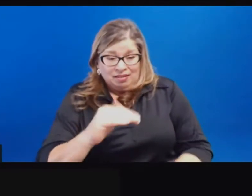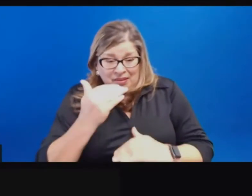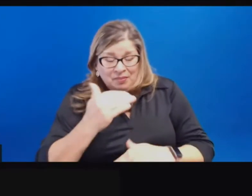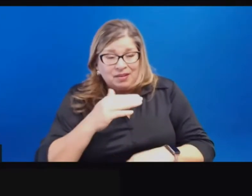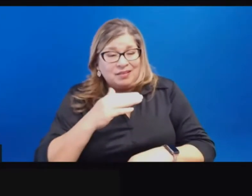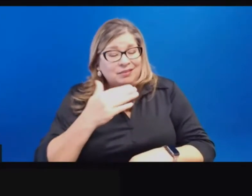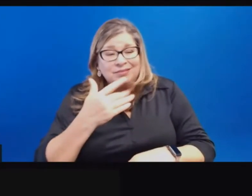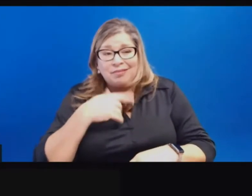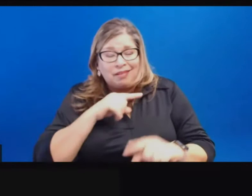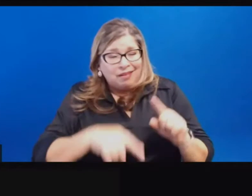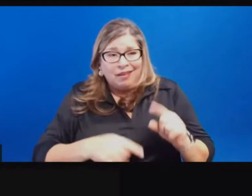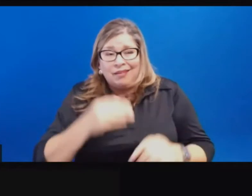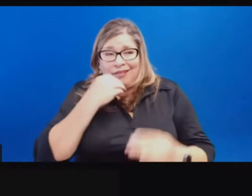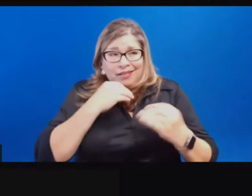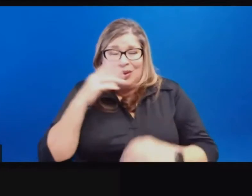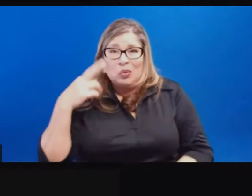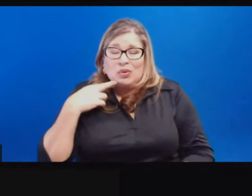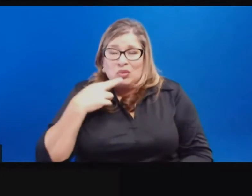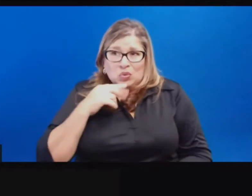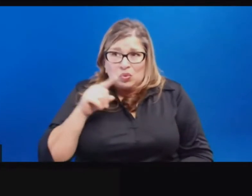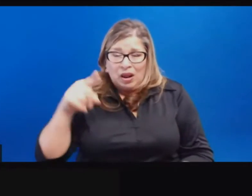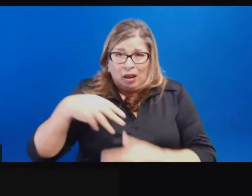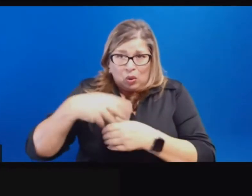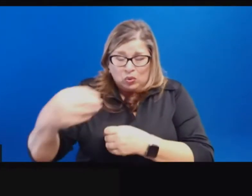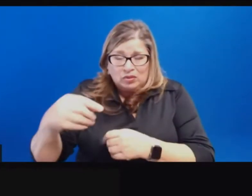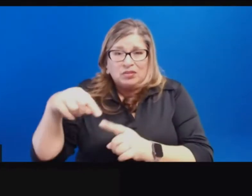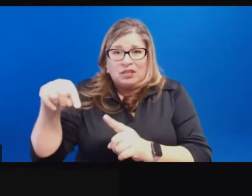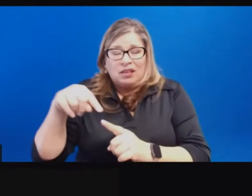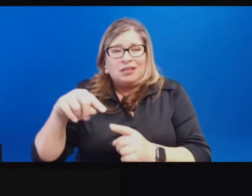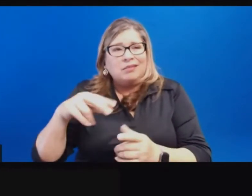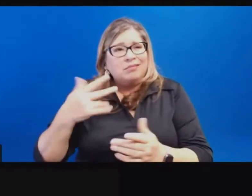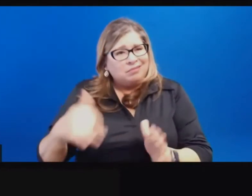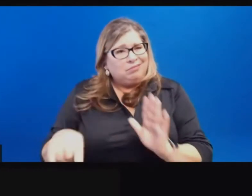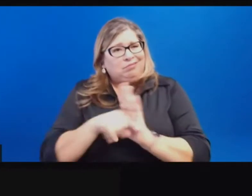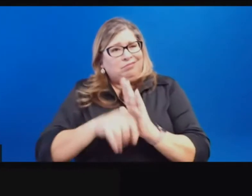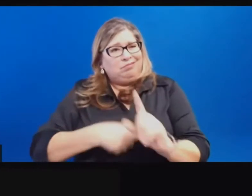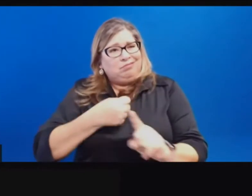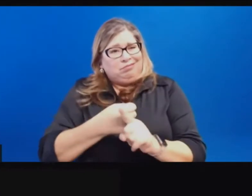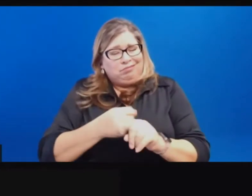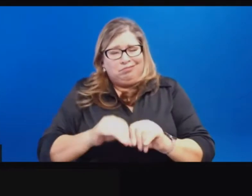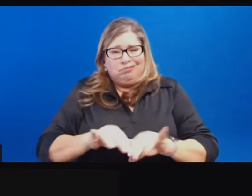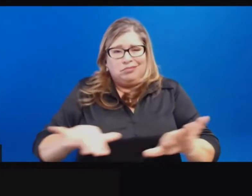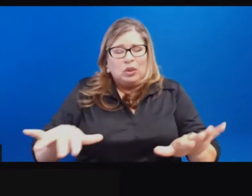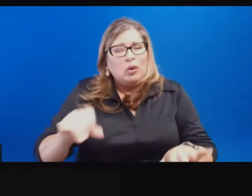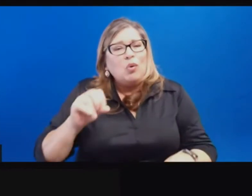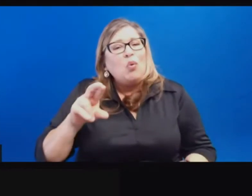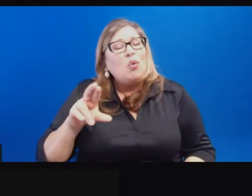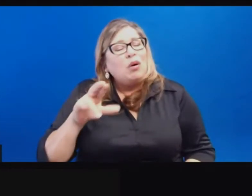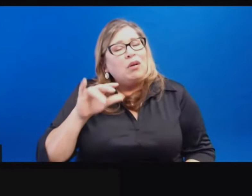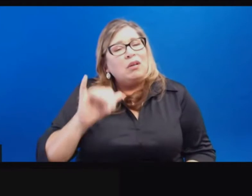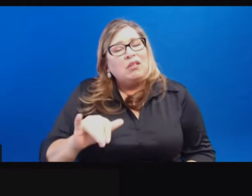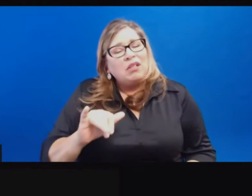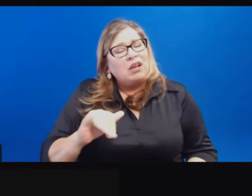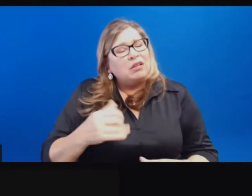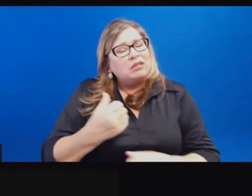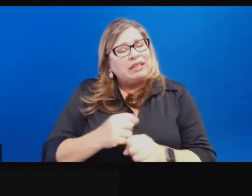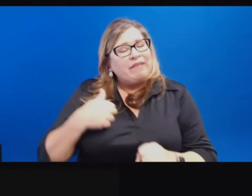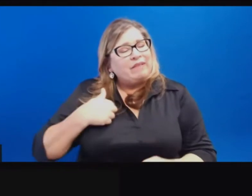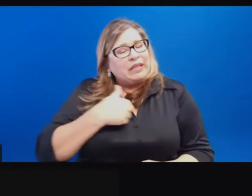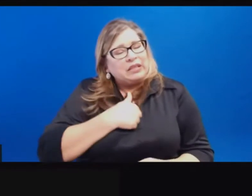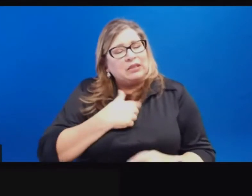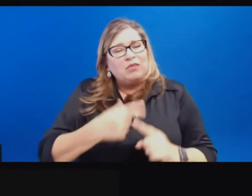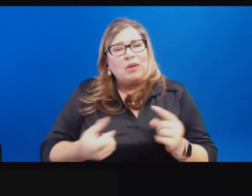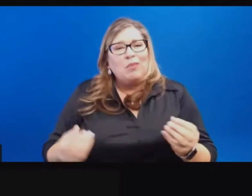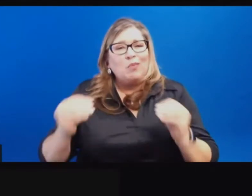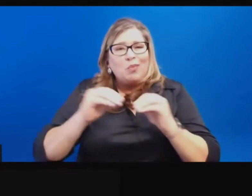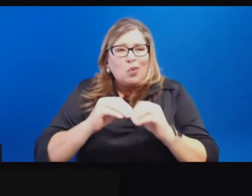order based on science? Did it backfire in worsening the surge or did it in fact save us from forcing California to having to ration hospital care? Thanks